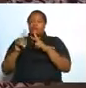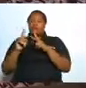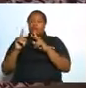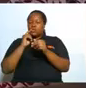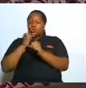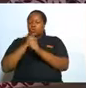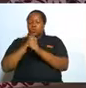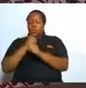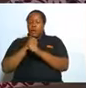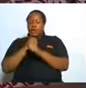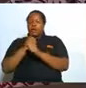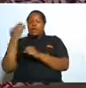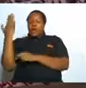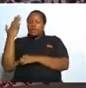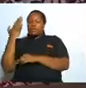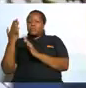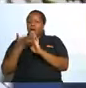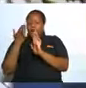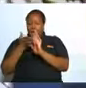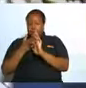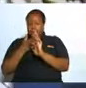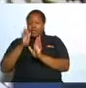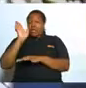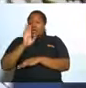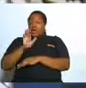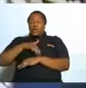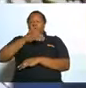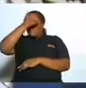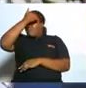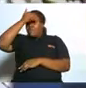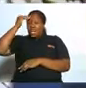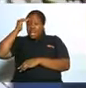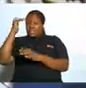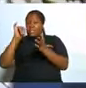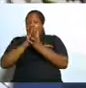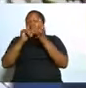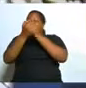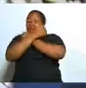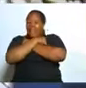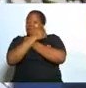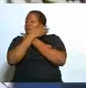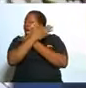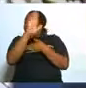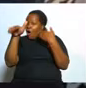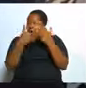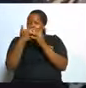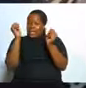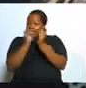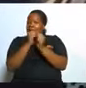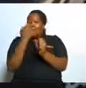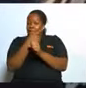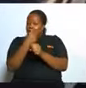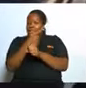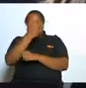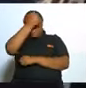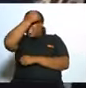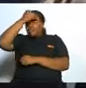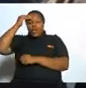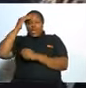women forget that they are loved every 10 seconds minutes sorry every 10 minutes they forget